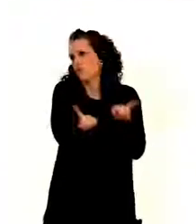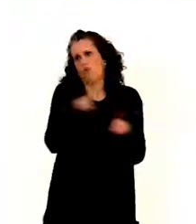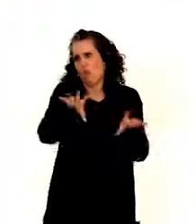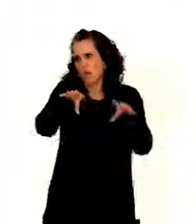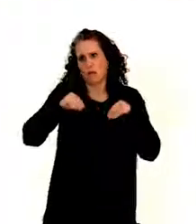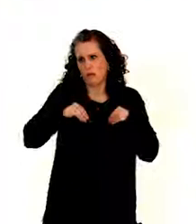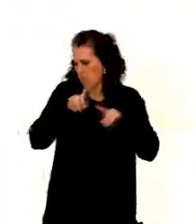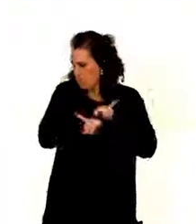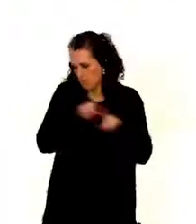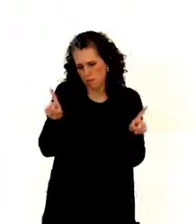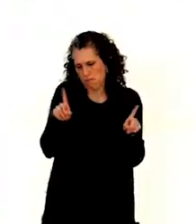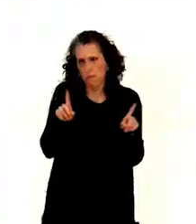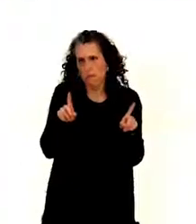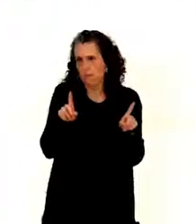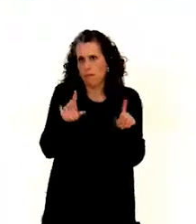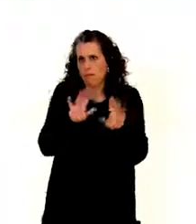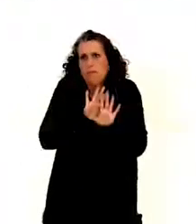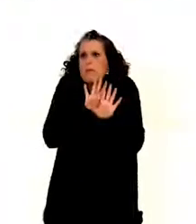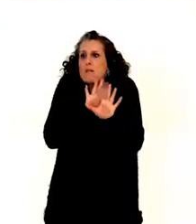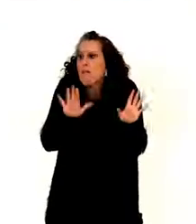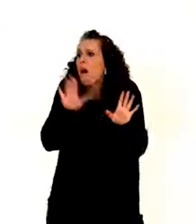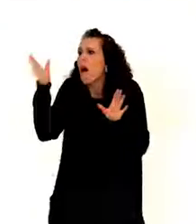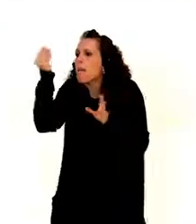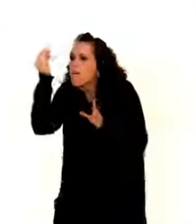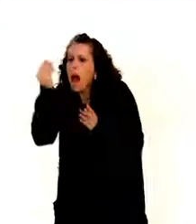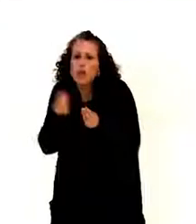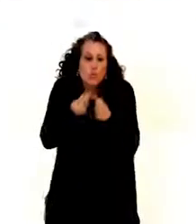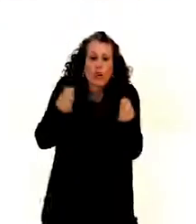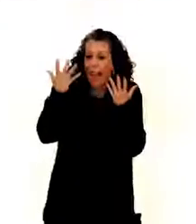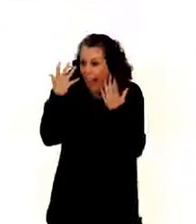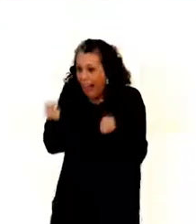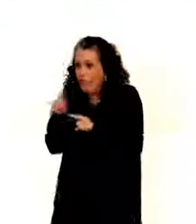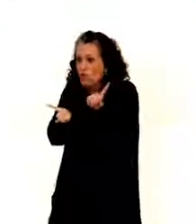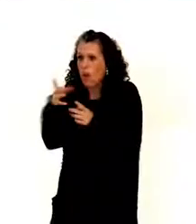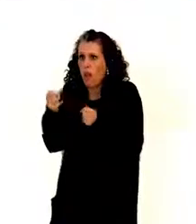regardless of the available resources.